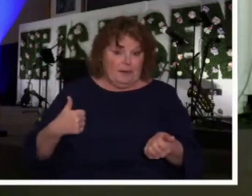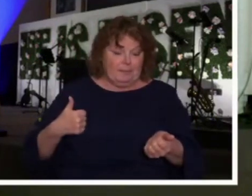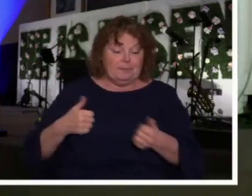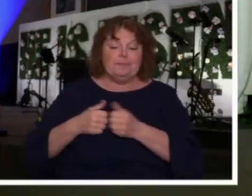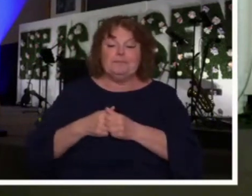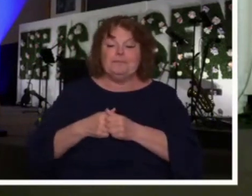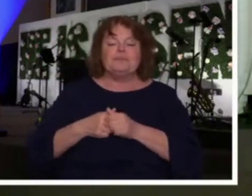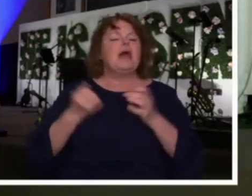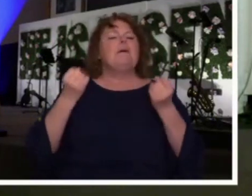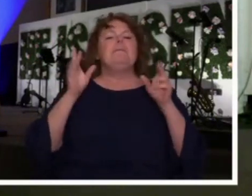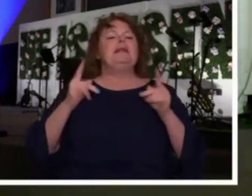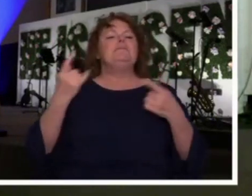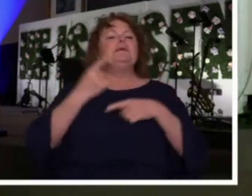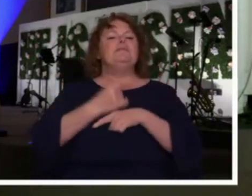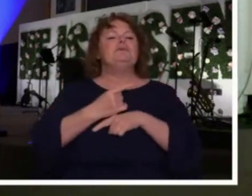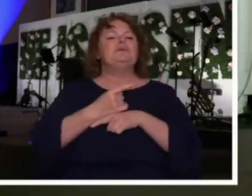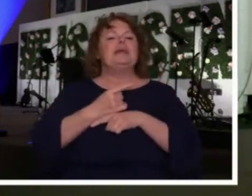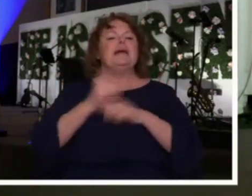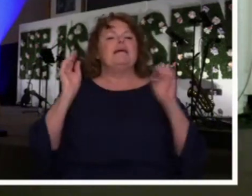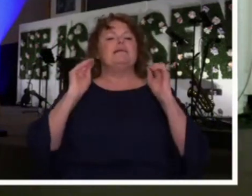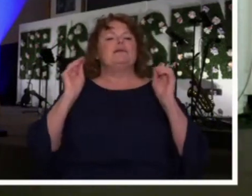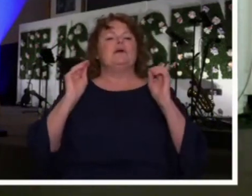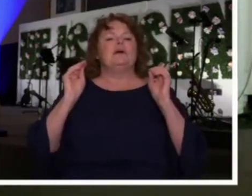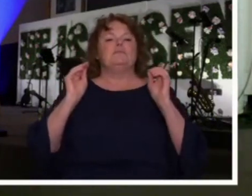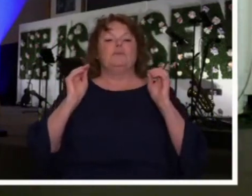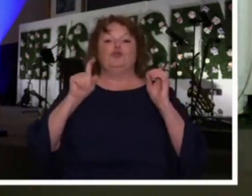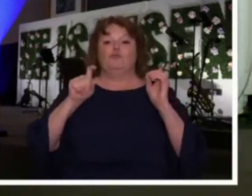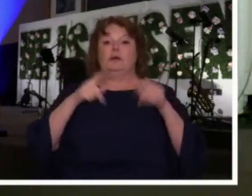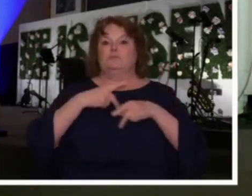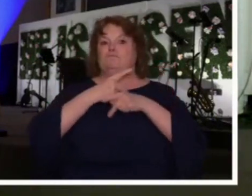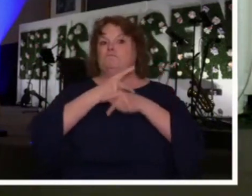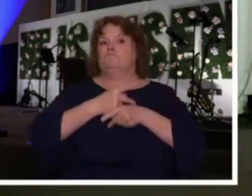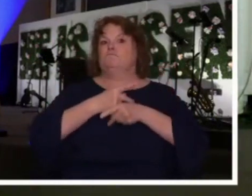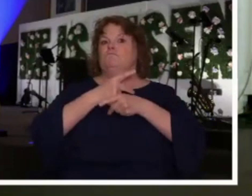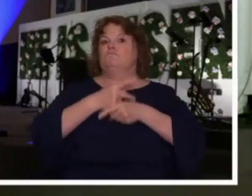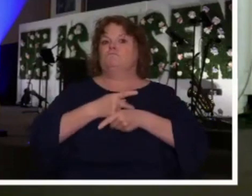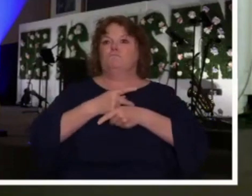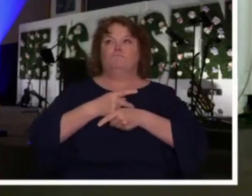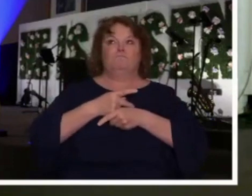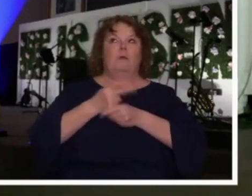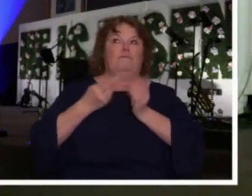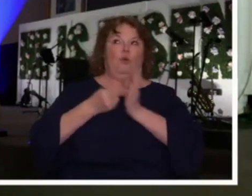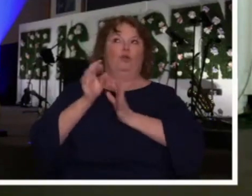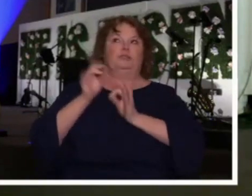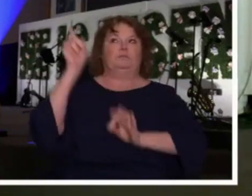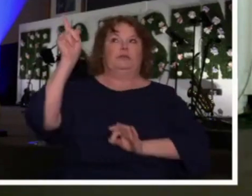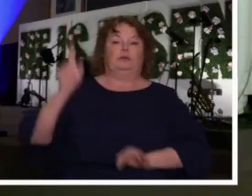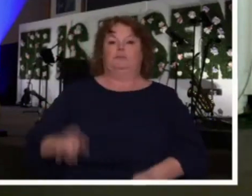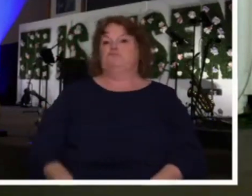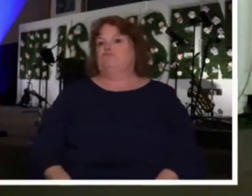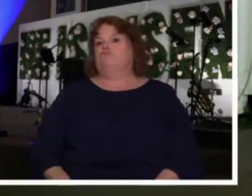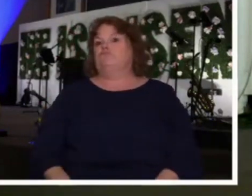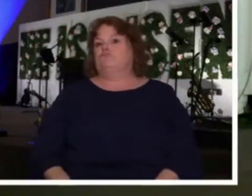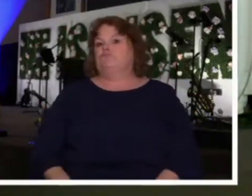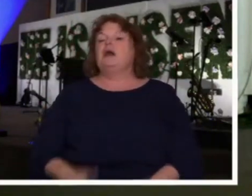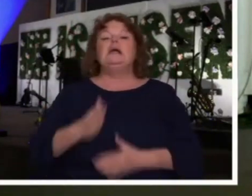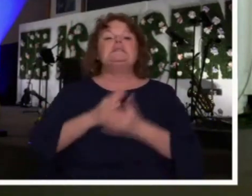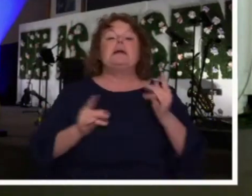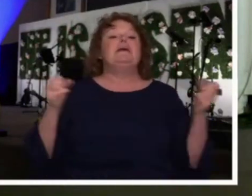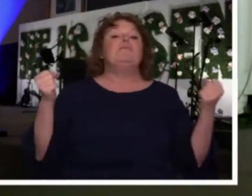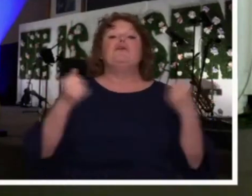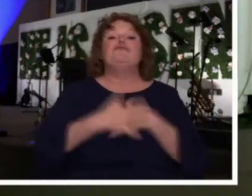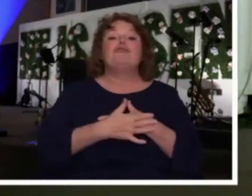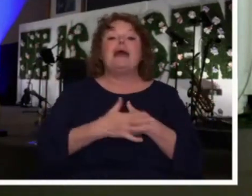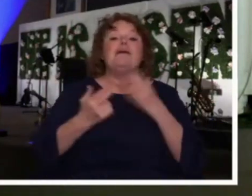Many people today have been taught that they need to be very wary of God the Holy Spirit. Some of them are afraid of the